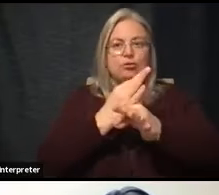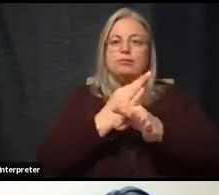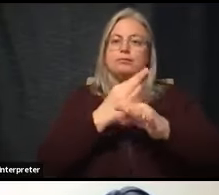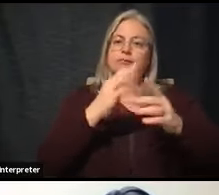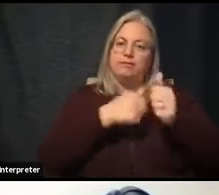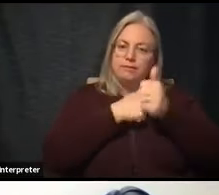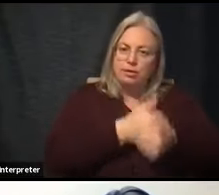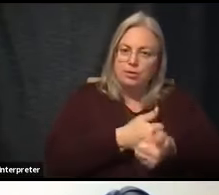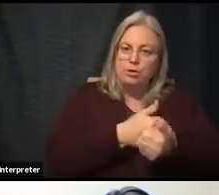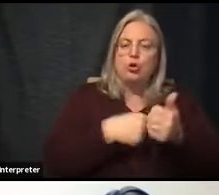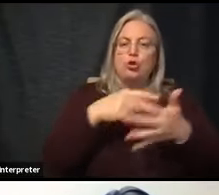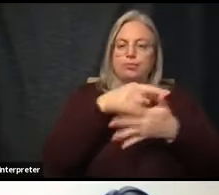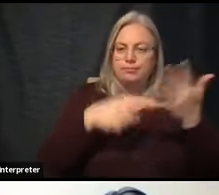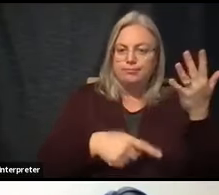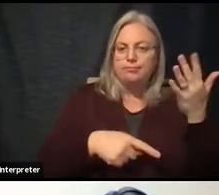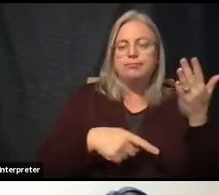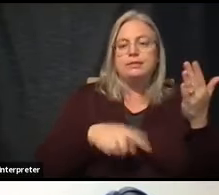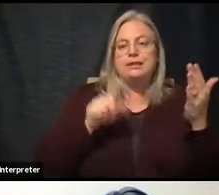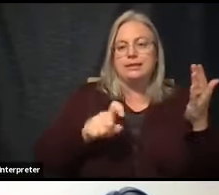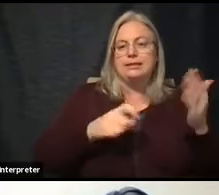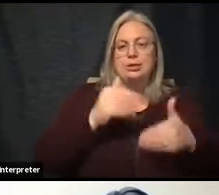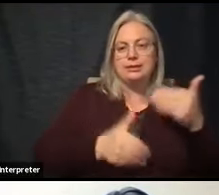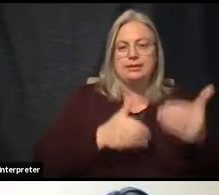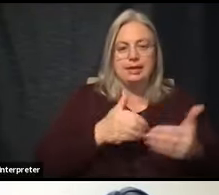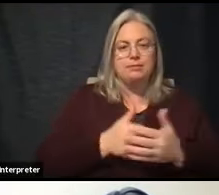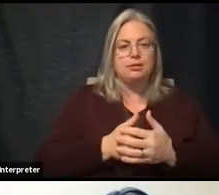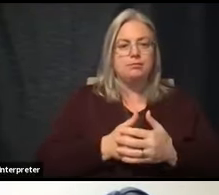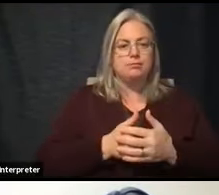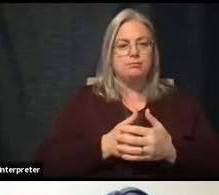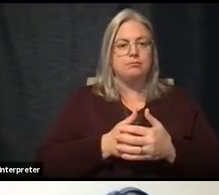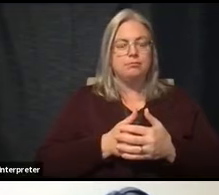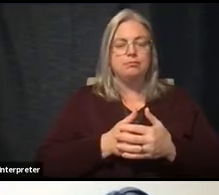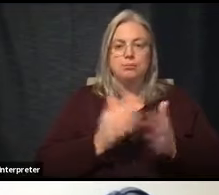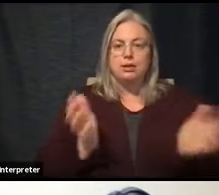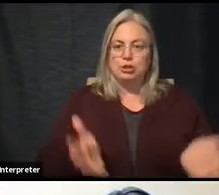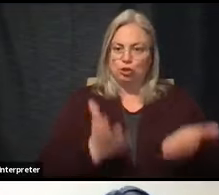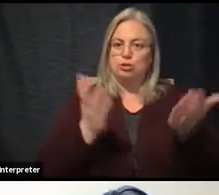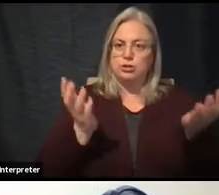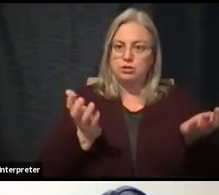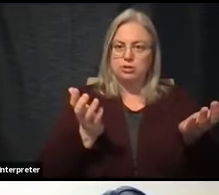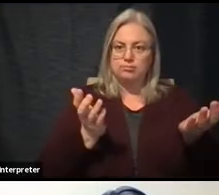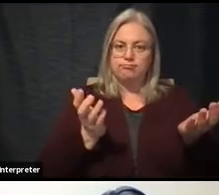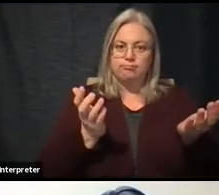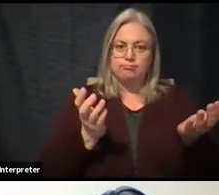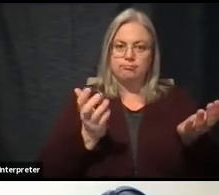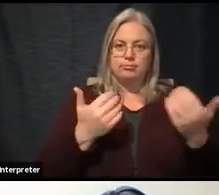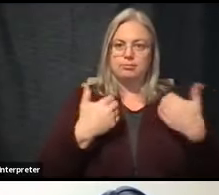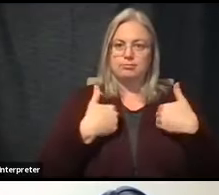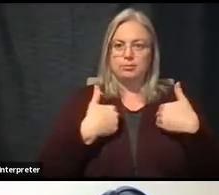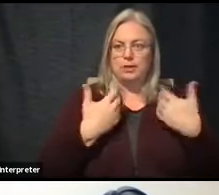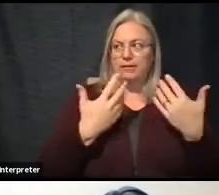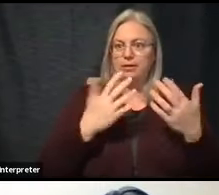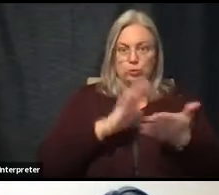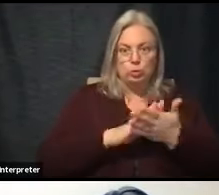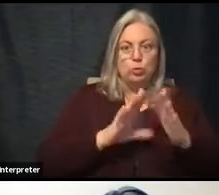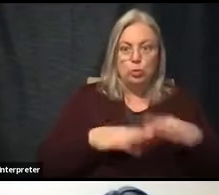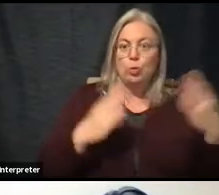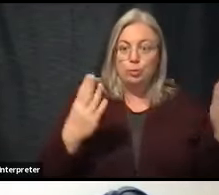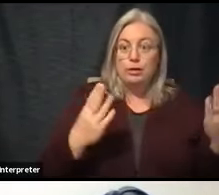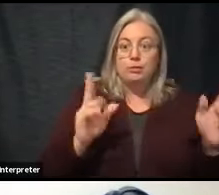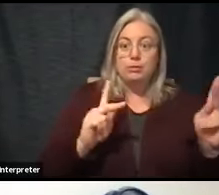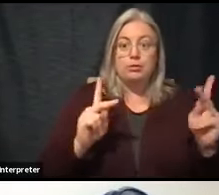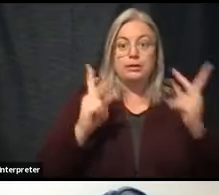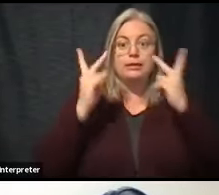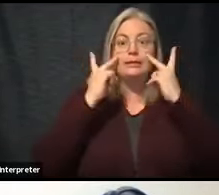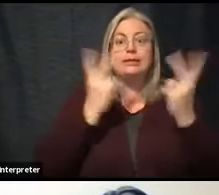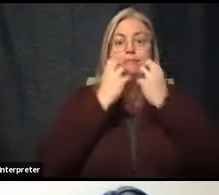of doing all of the necessary steps. But these are encouraging things that we are, we're having our schools open and people are able to see